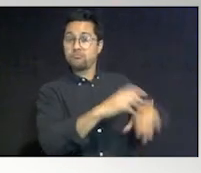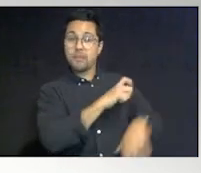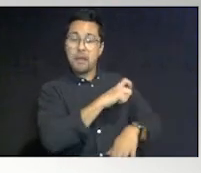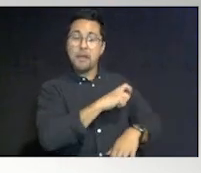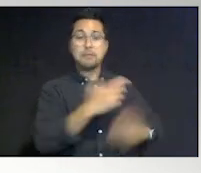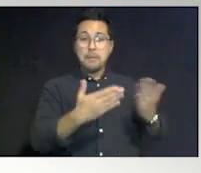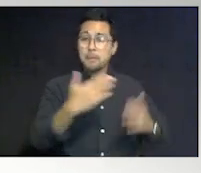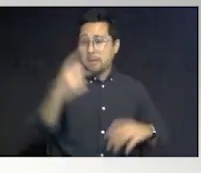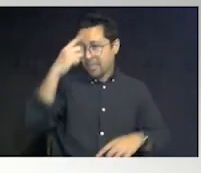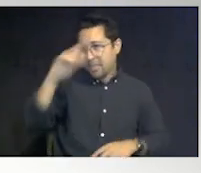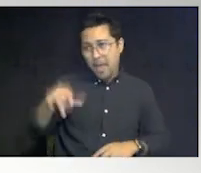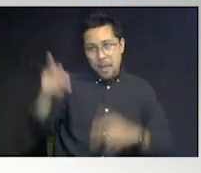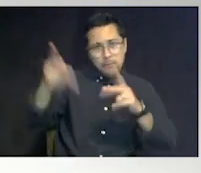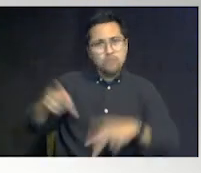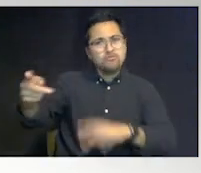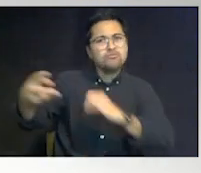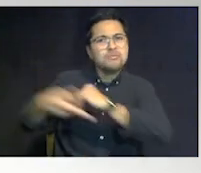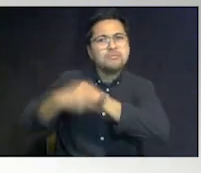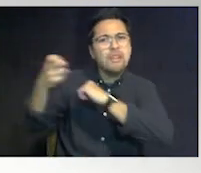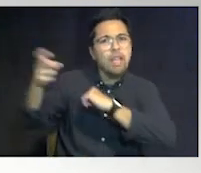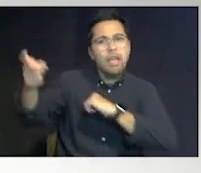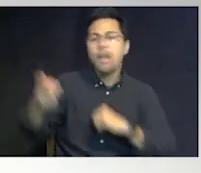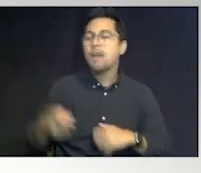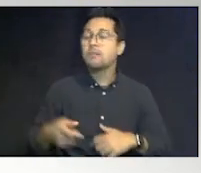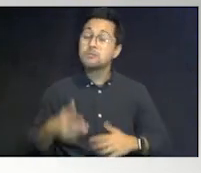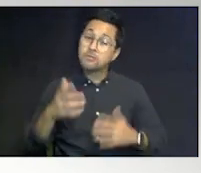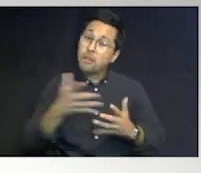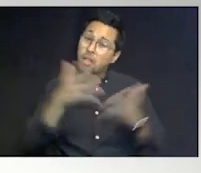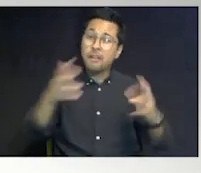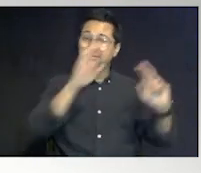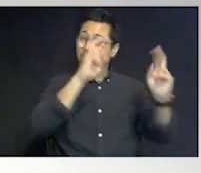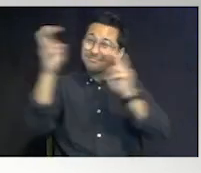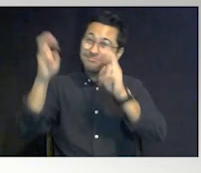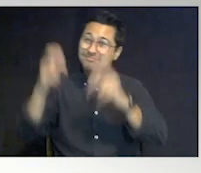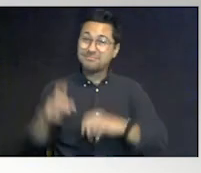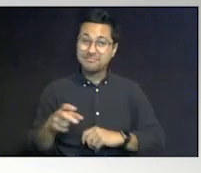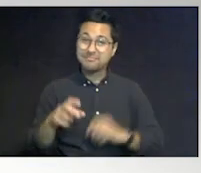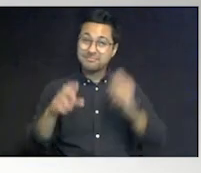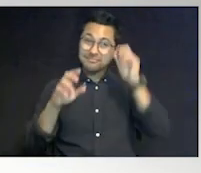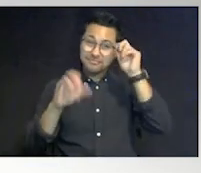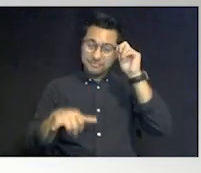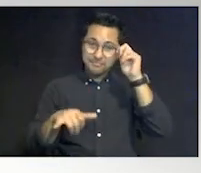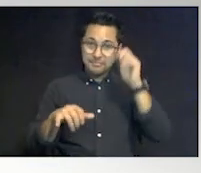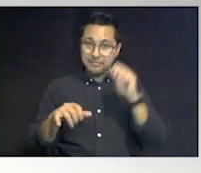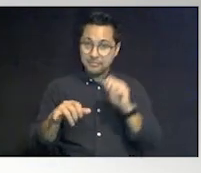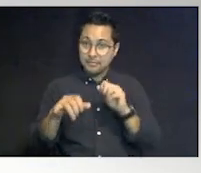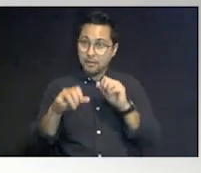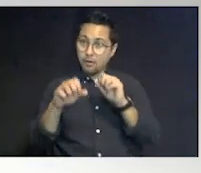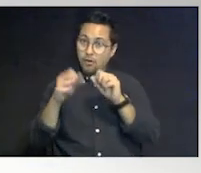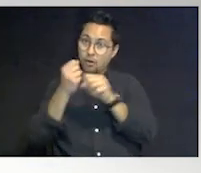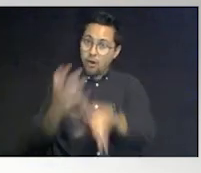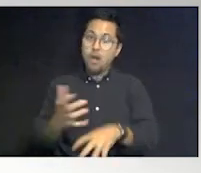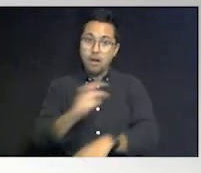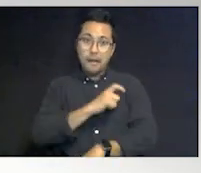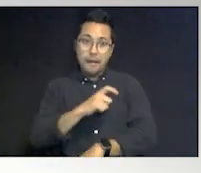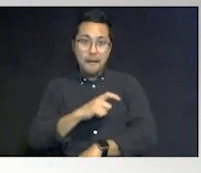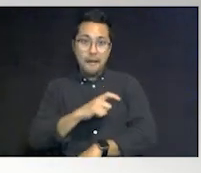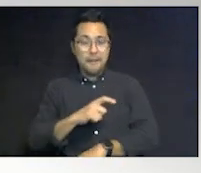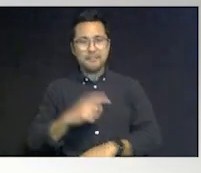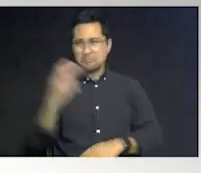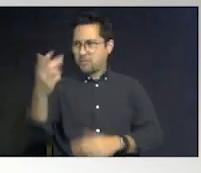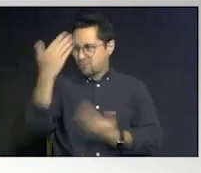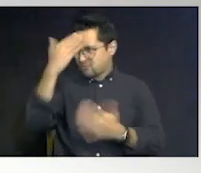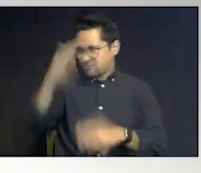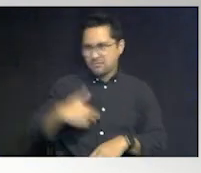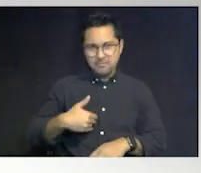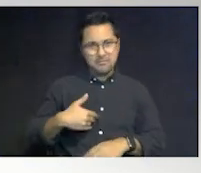is doing it. So there's a lot of other issues that you could come, come up with police contact and you don't even know because you think, oh,